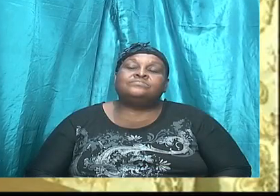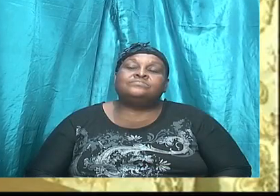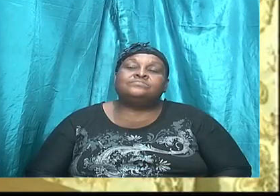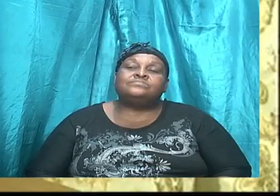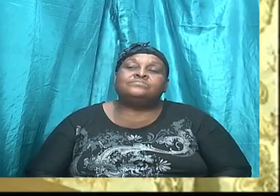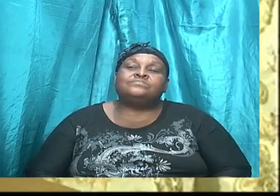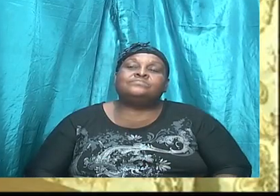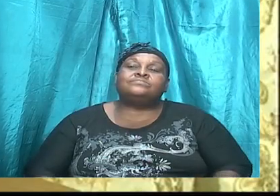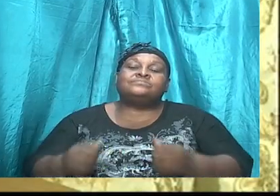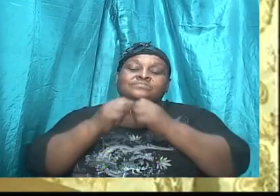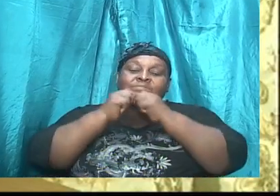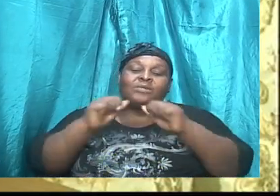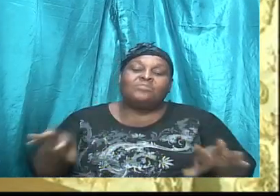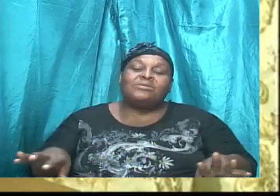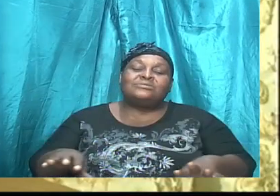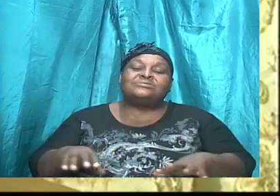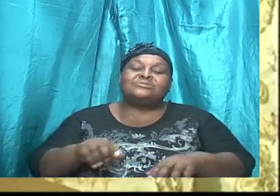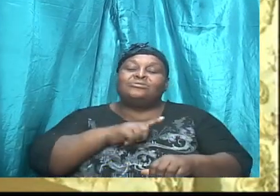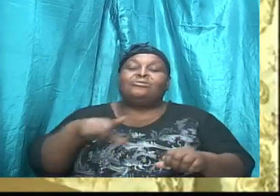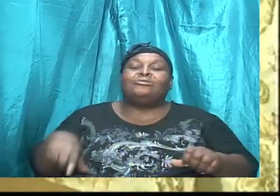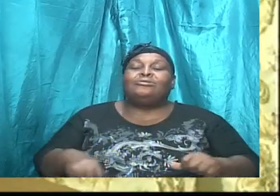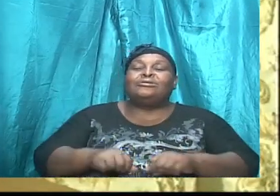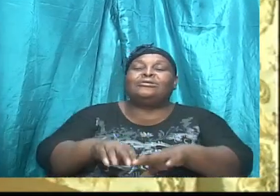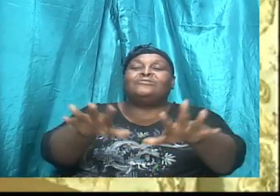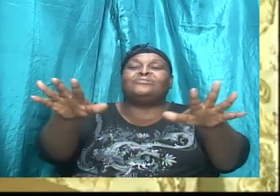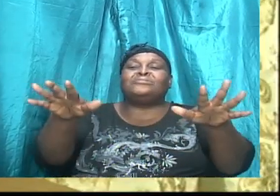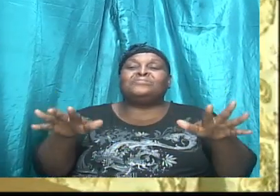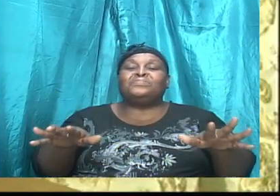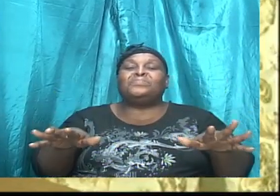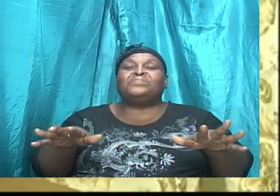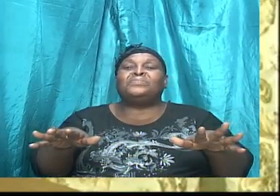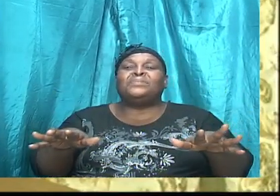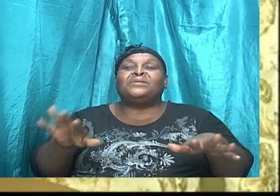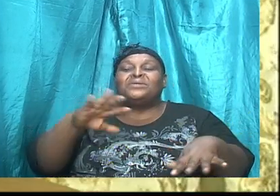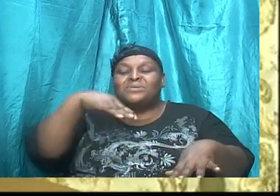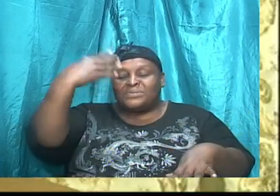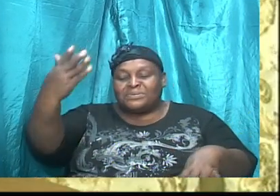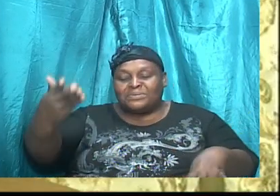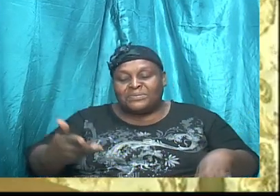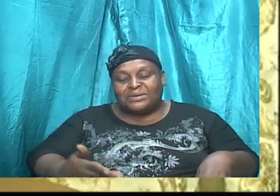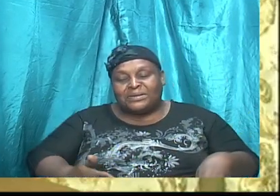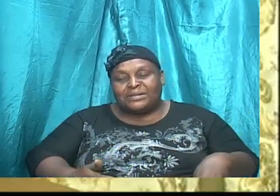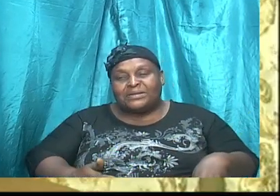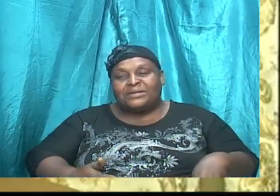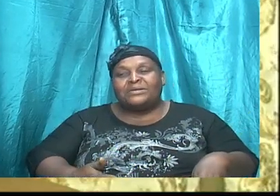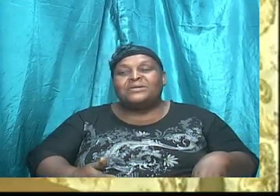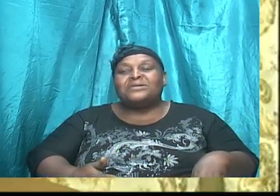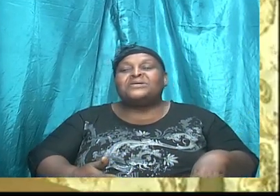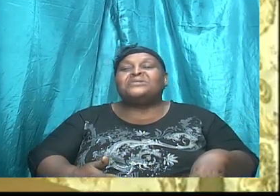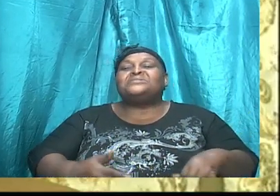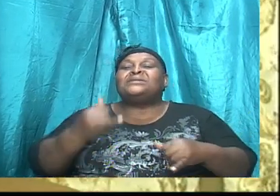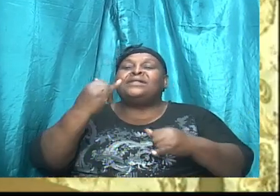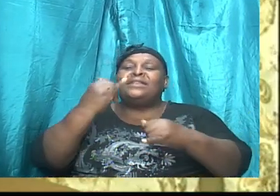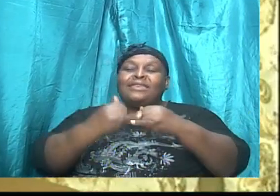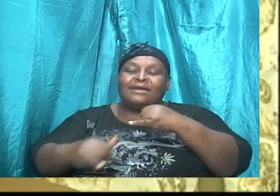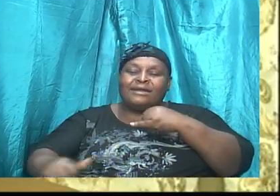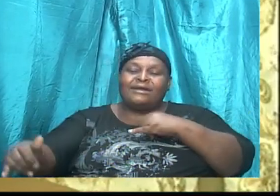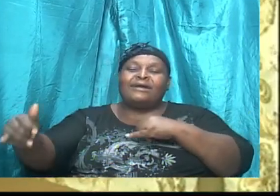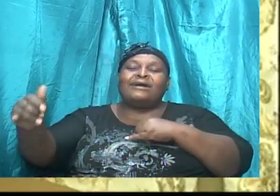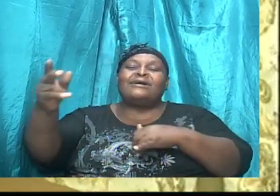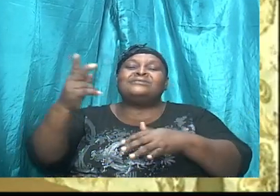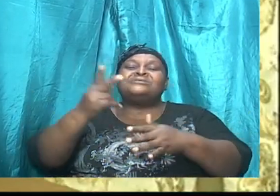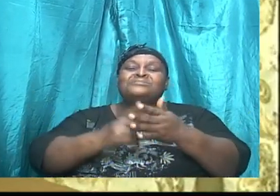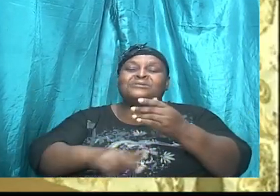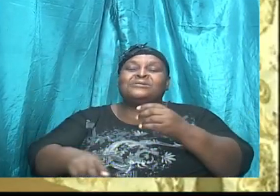Bless the Lord, everyone, and welcome to the final session in our